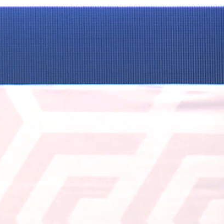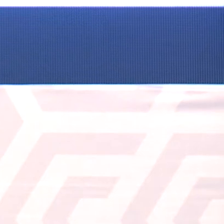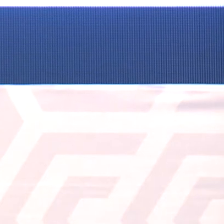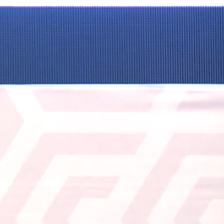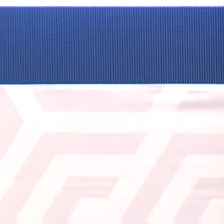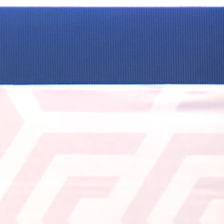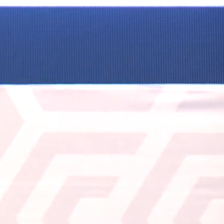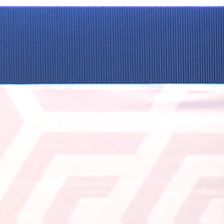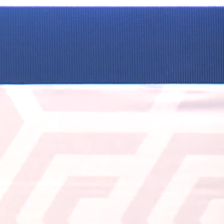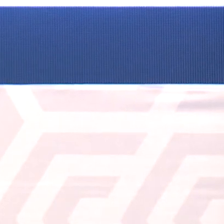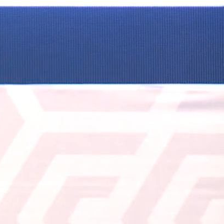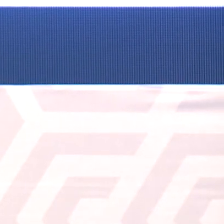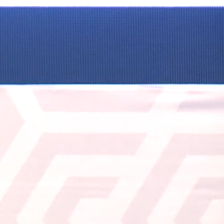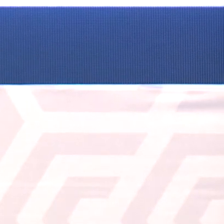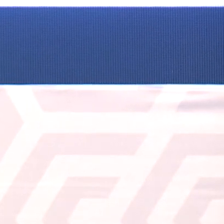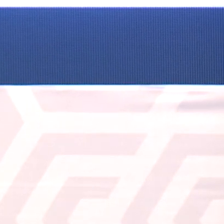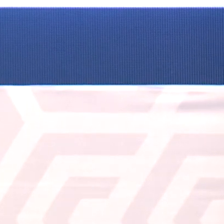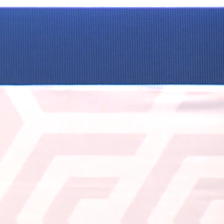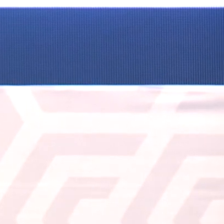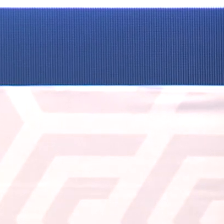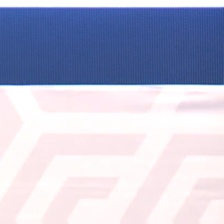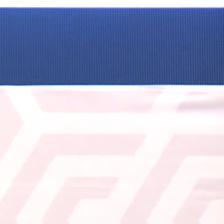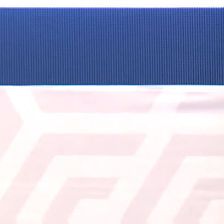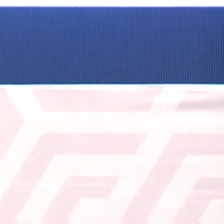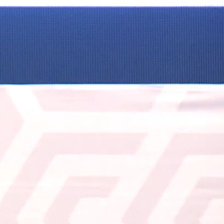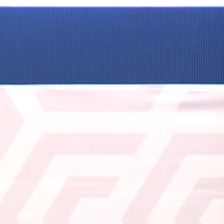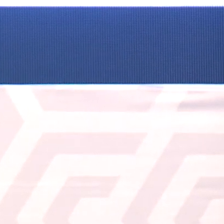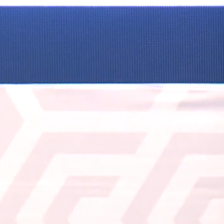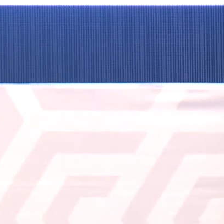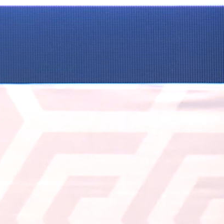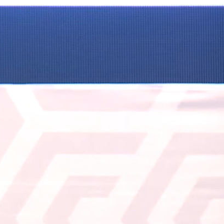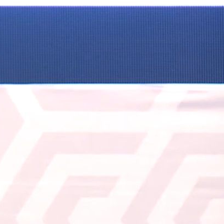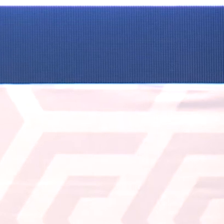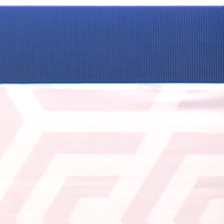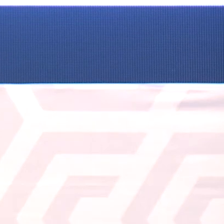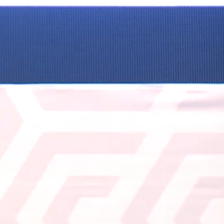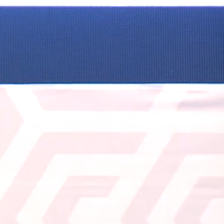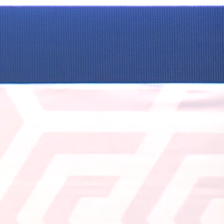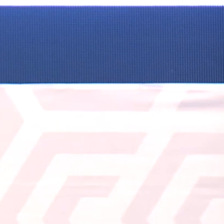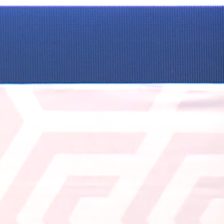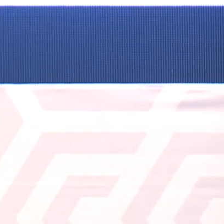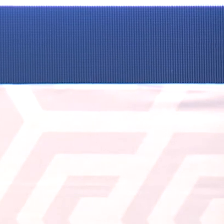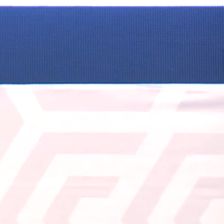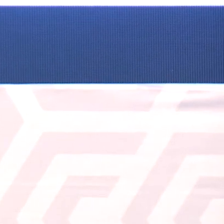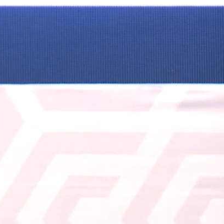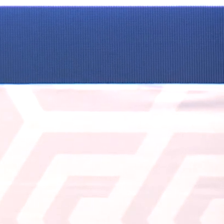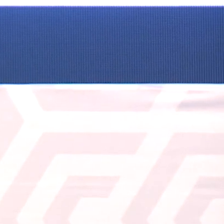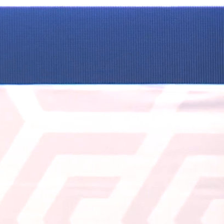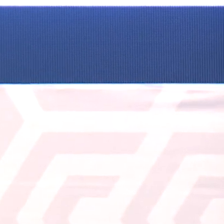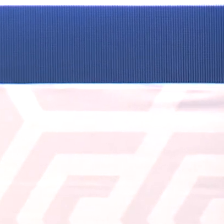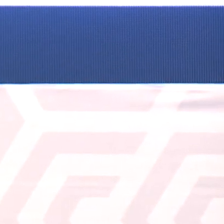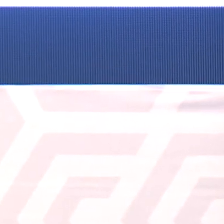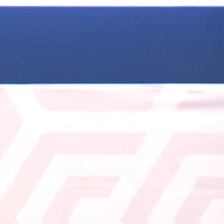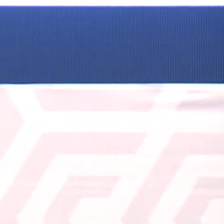disease of beauty of parenting and infrastructure nine years ago i was